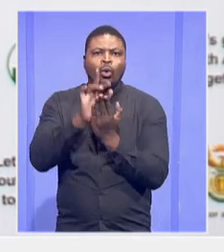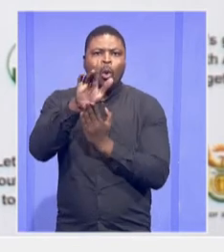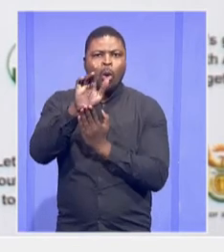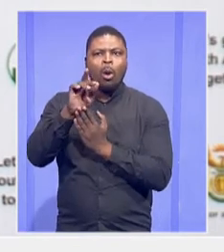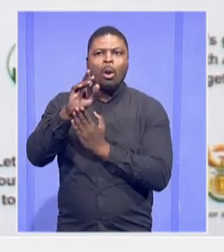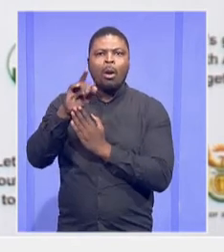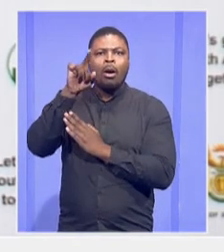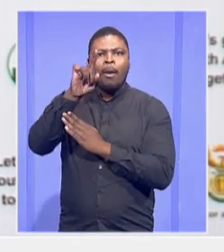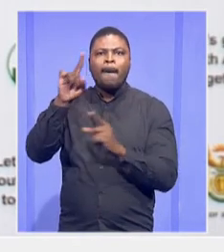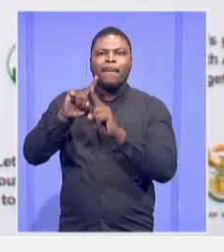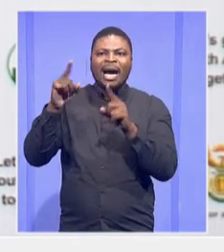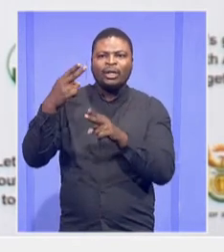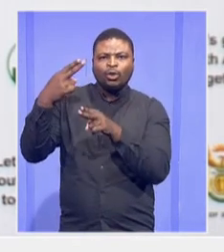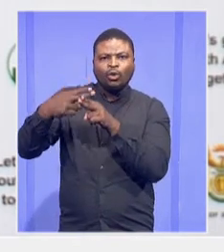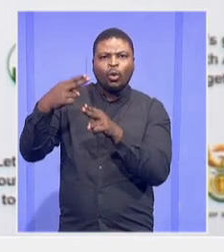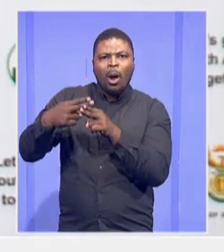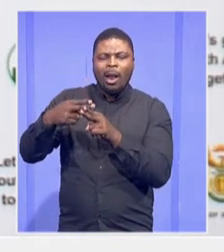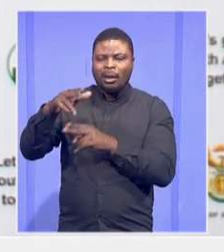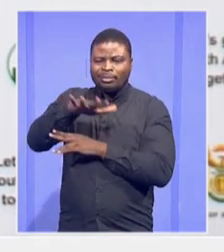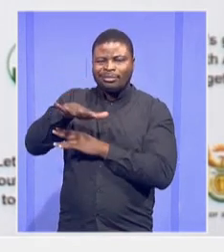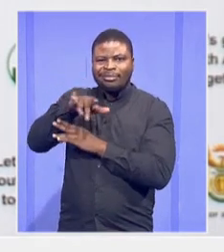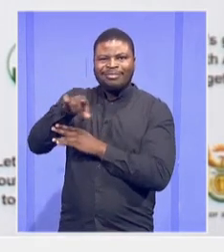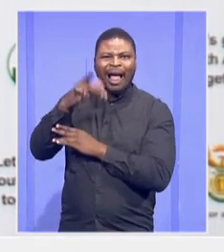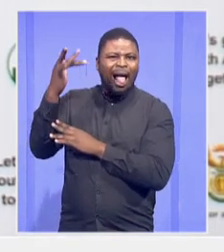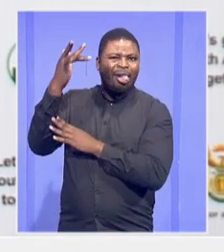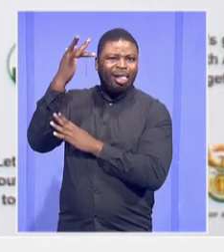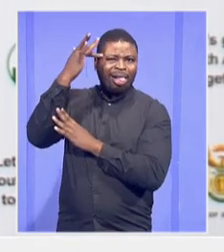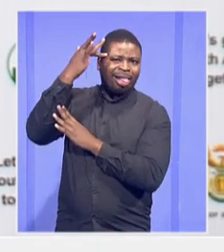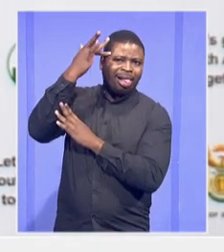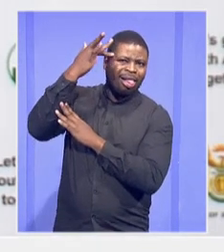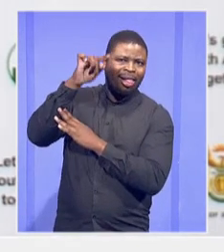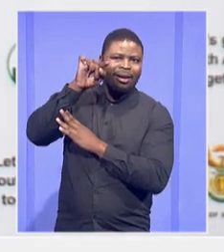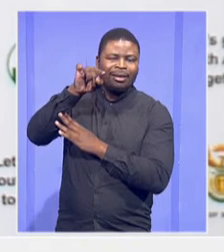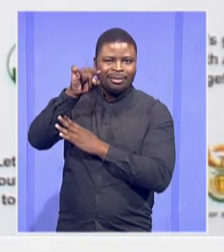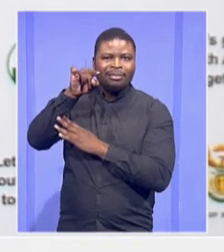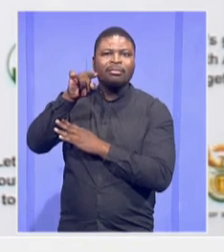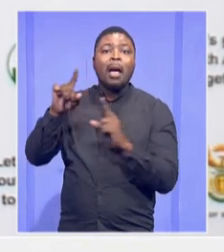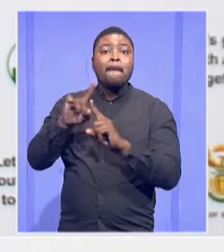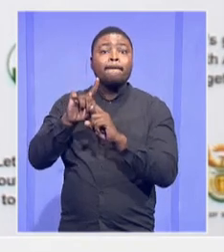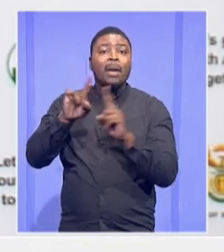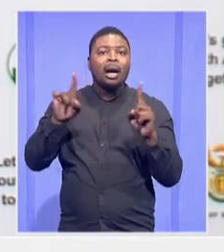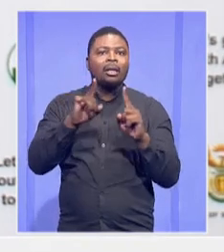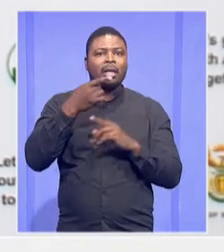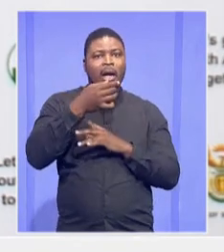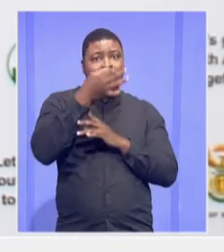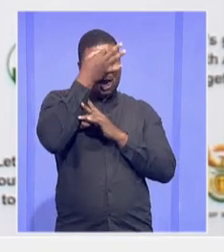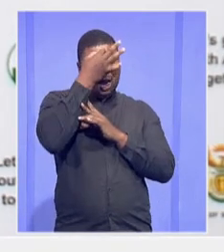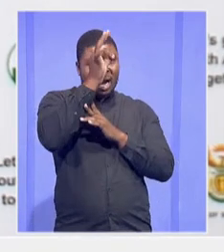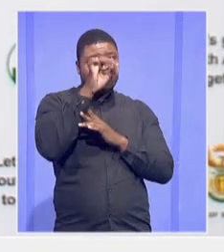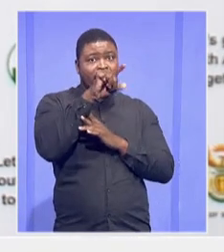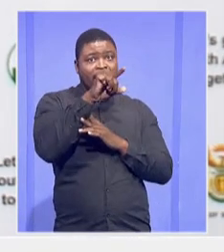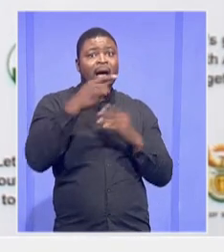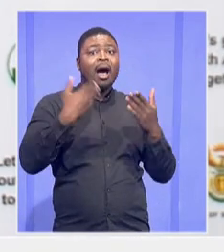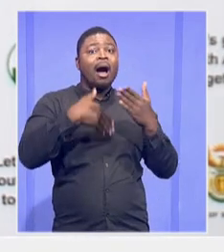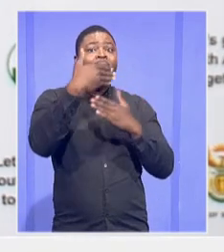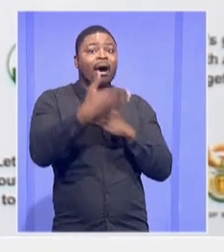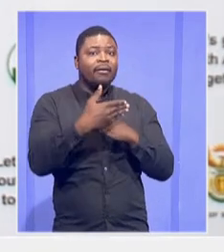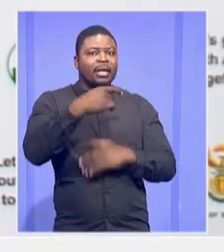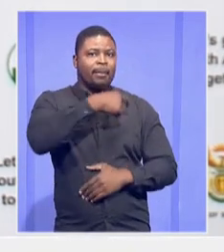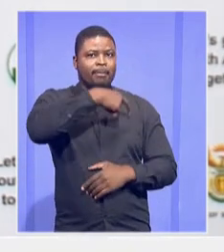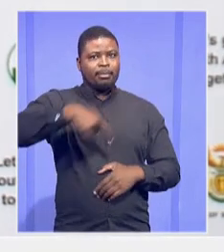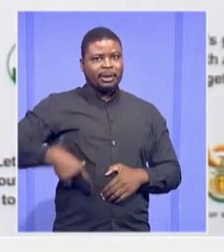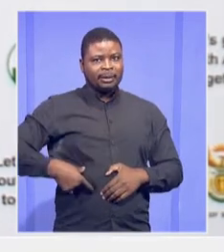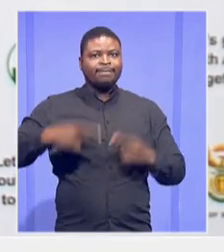sanitation facilities. And government immediately, after the president launched the SAFE program